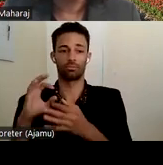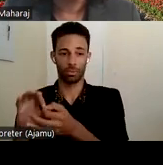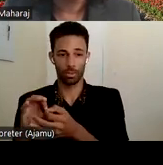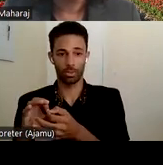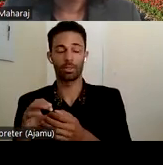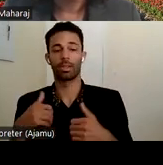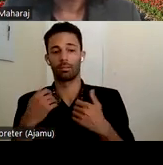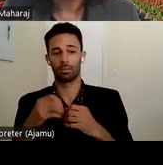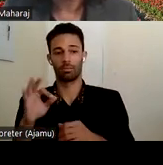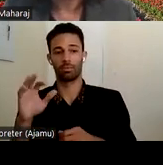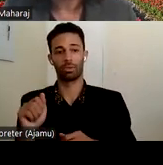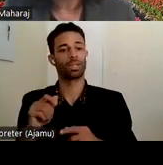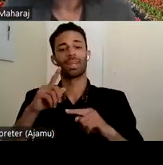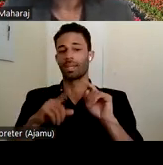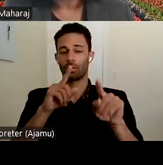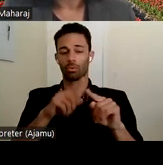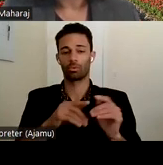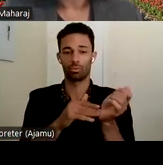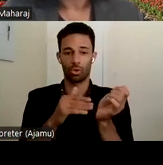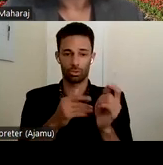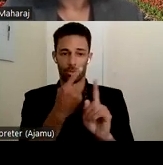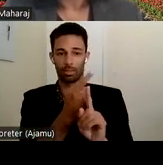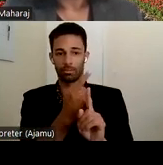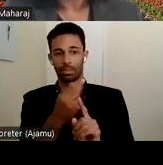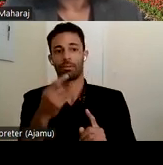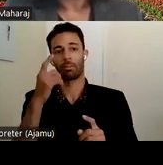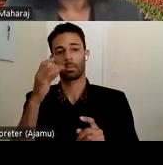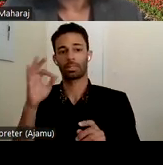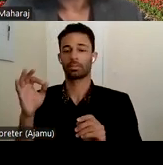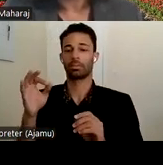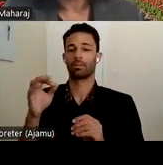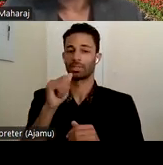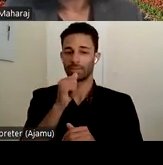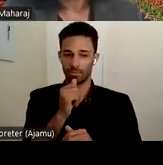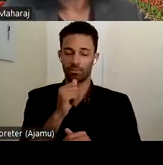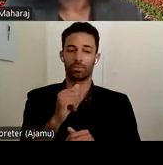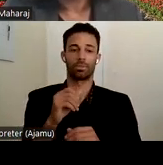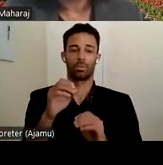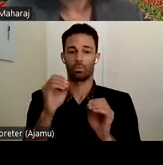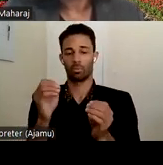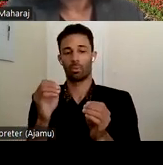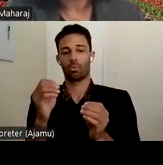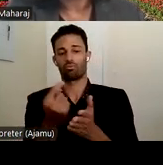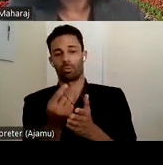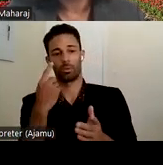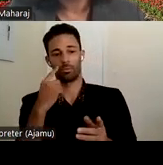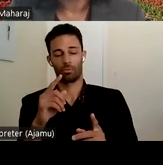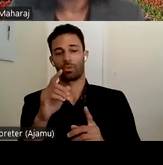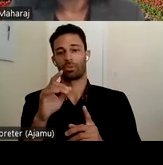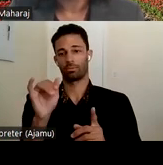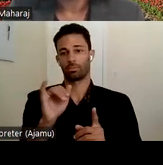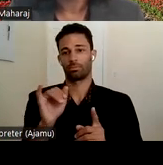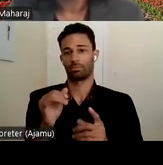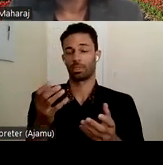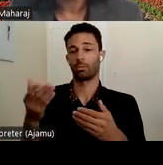legs. On our reactor panel, I would like to introduce Achille Saron, if he's on the line, Bertha Hayden, Jim Trajari,